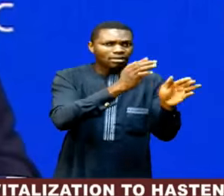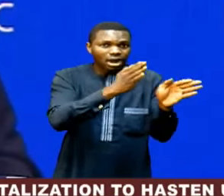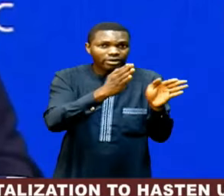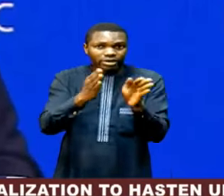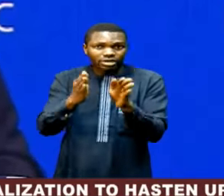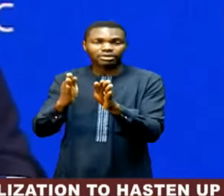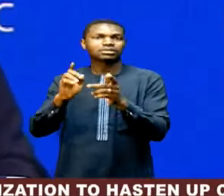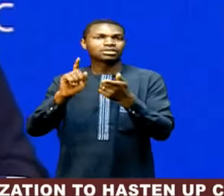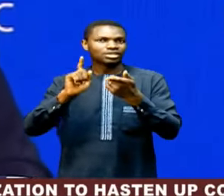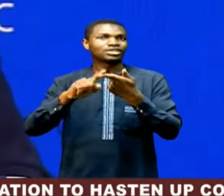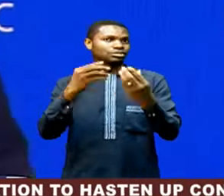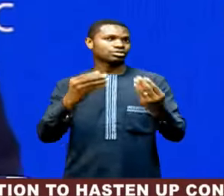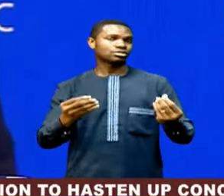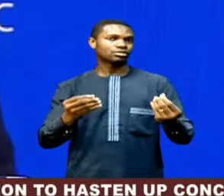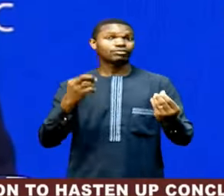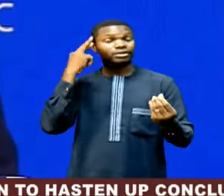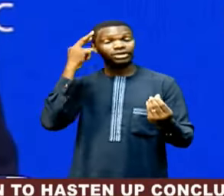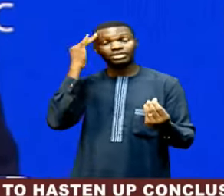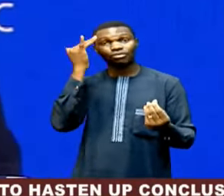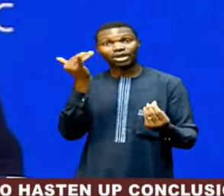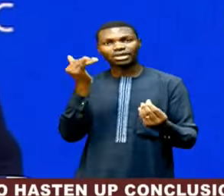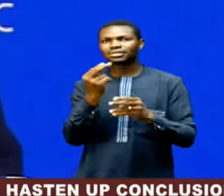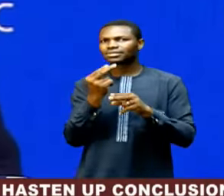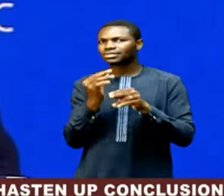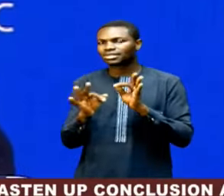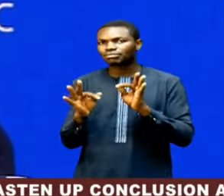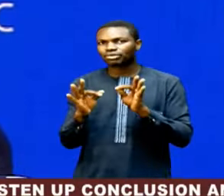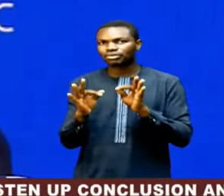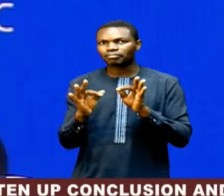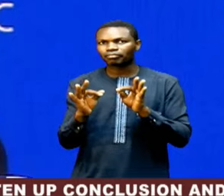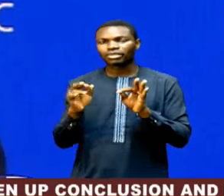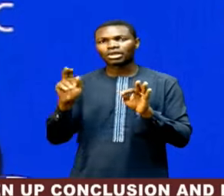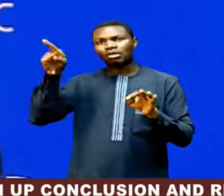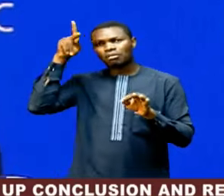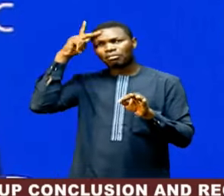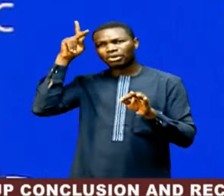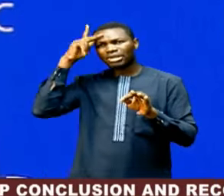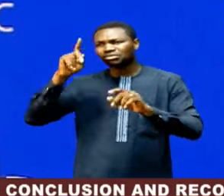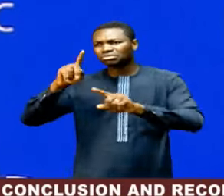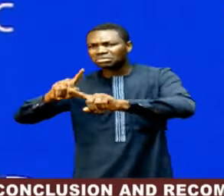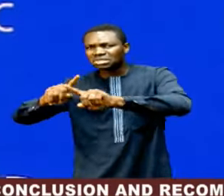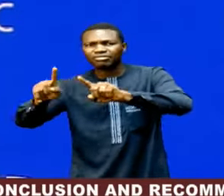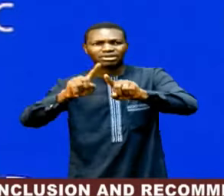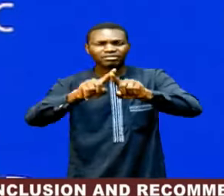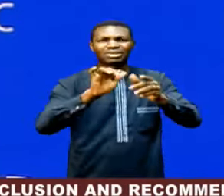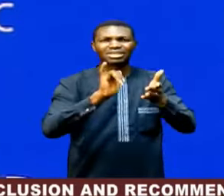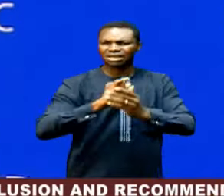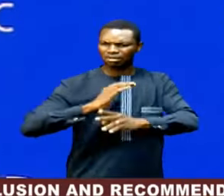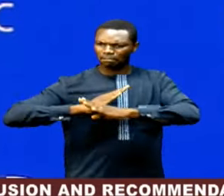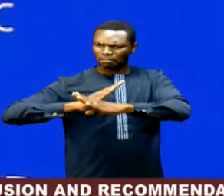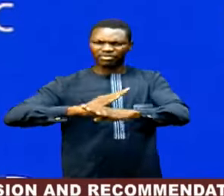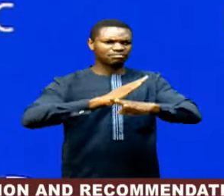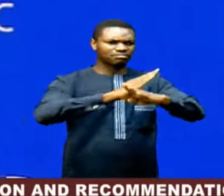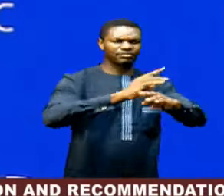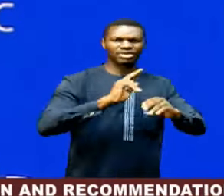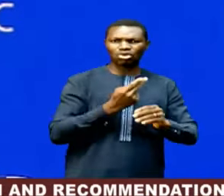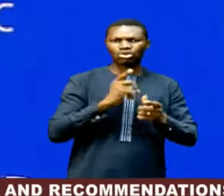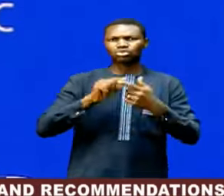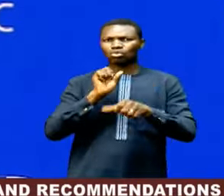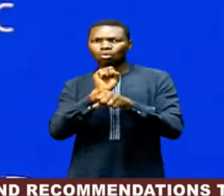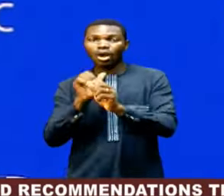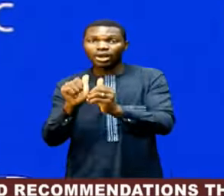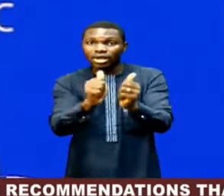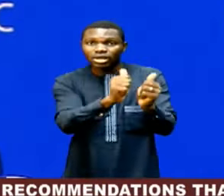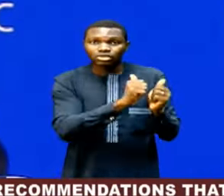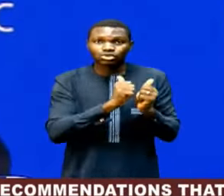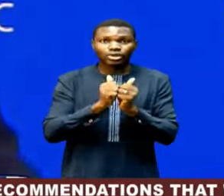And the reason is simple. Geopolitical divides are preventing us from coming together around